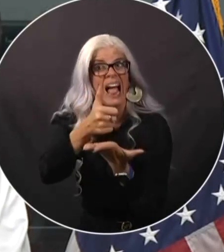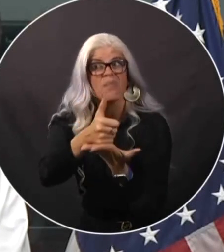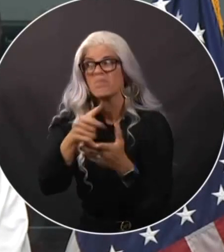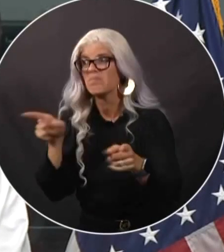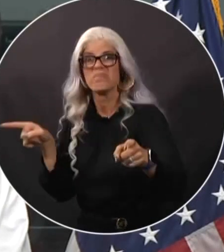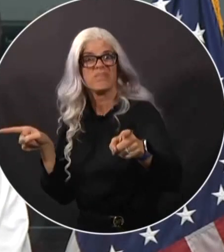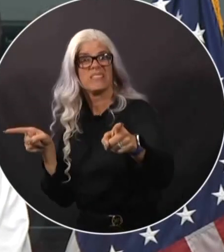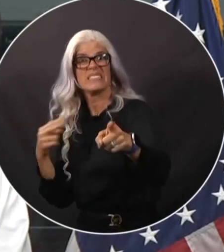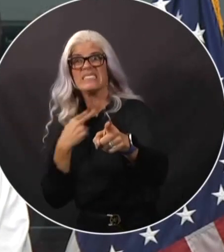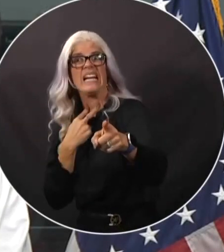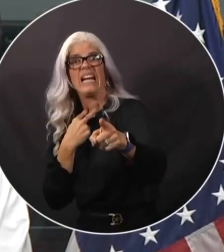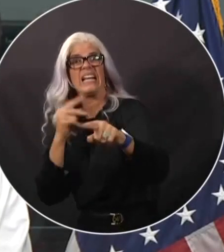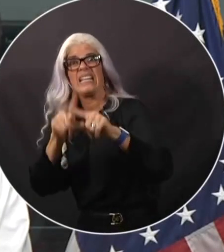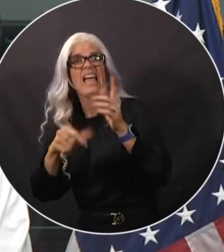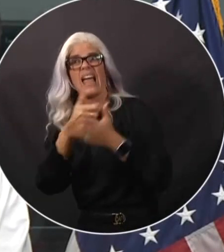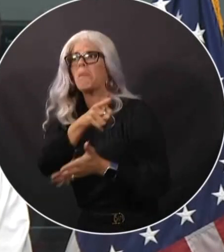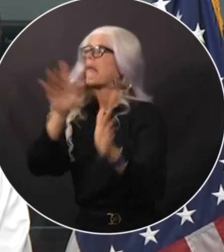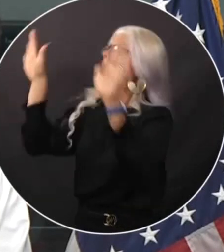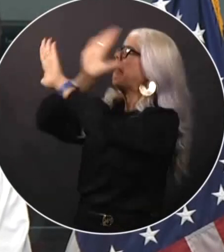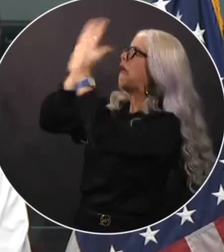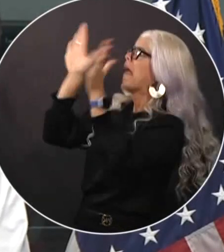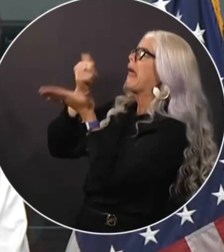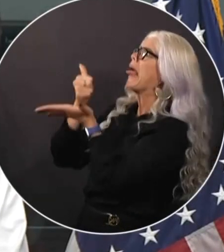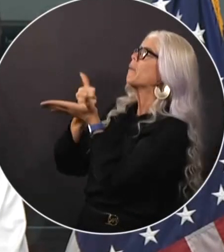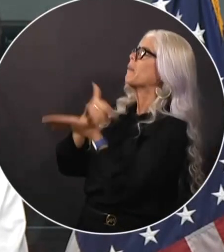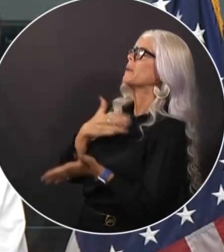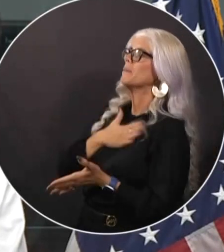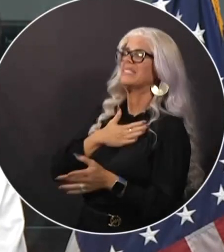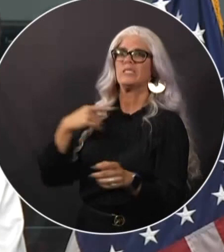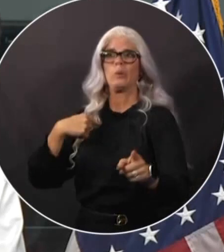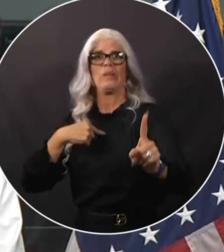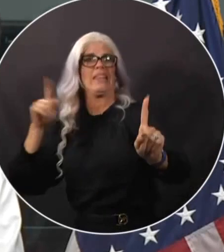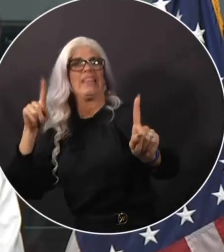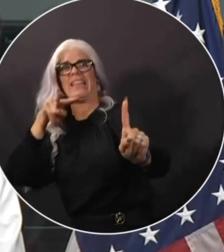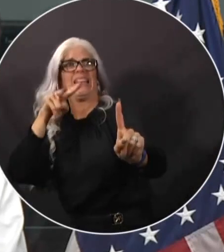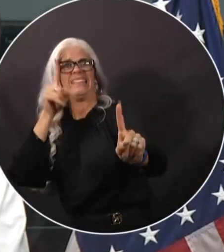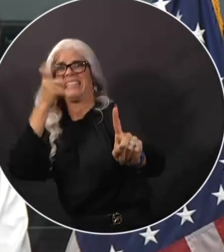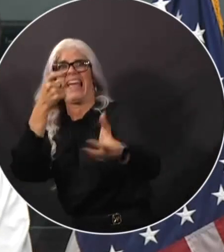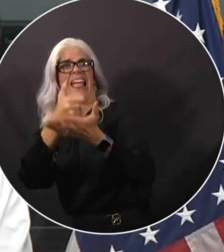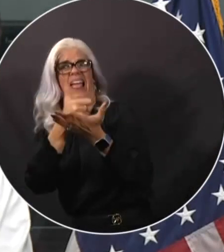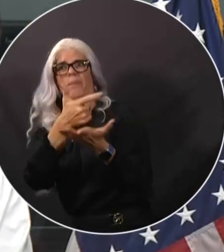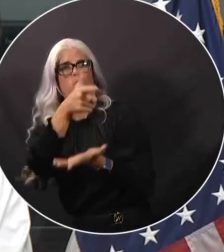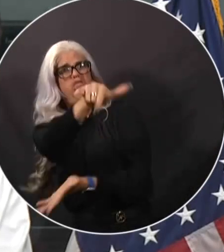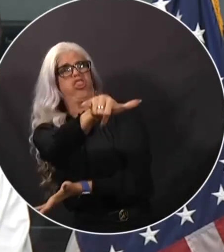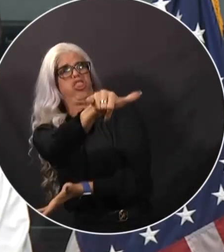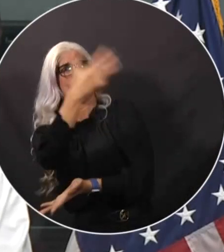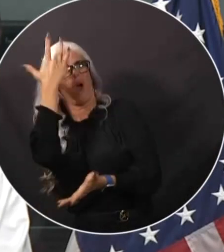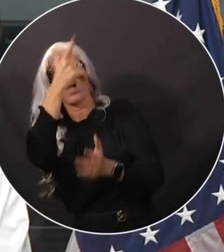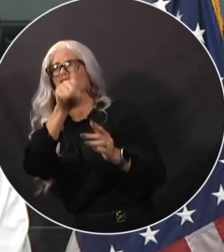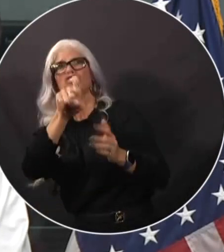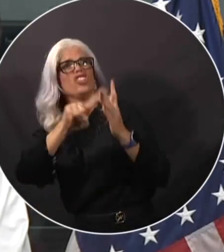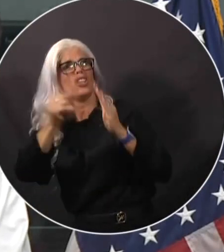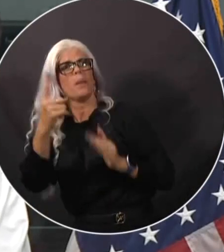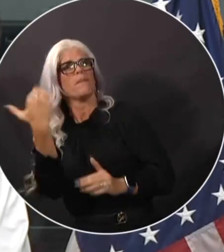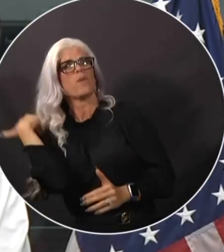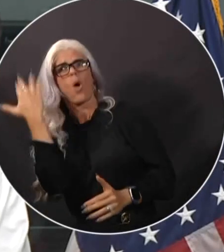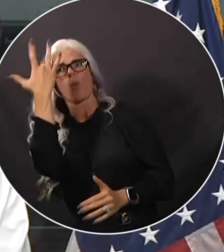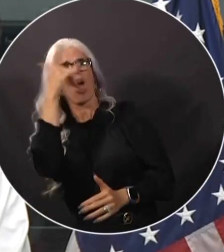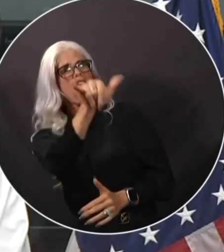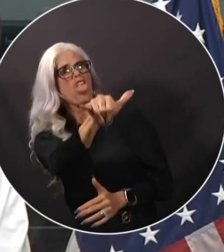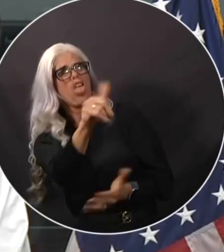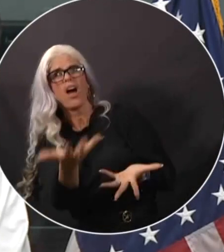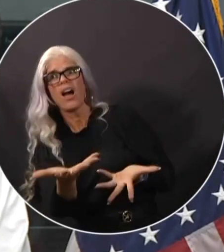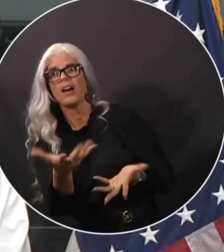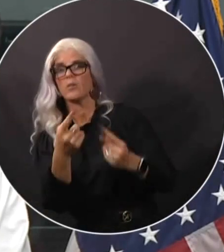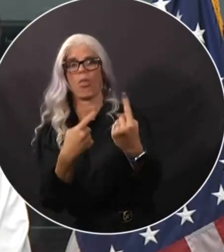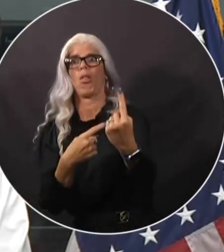cry for help. They will not be able to do it. And you may be left to fend for yourself. Again, the